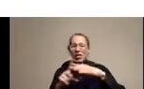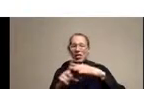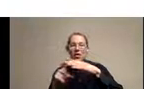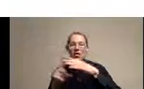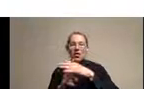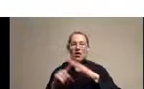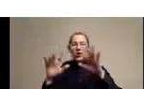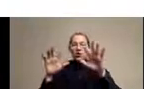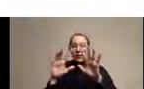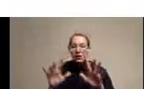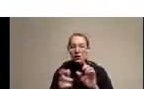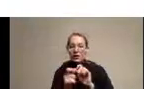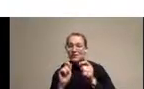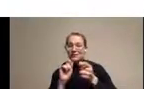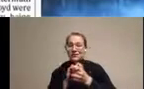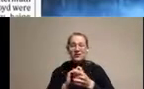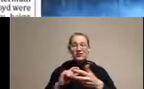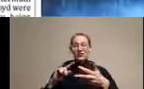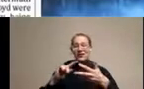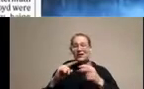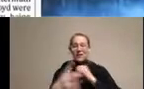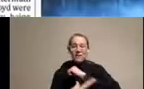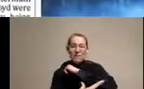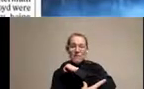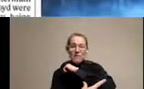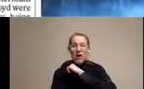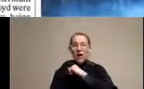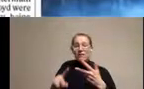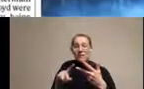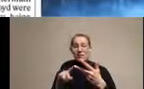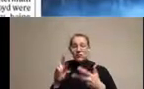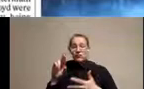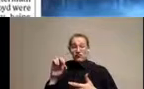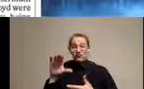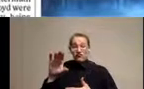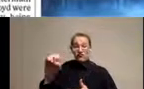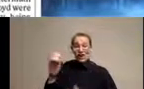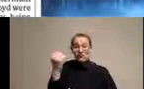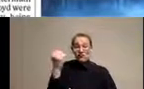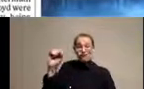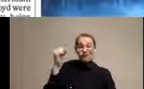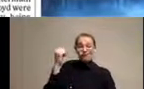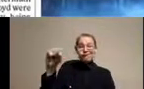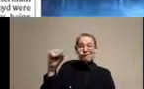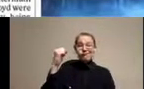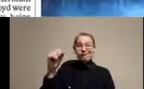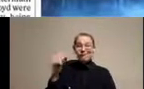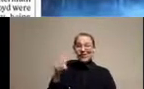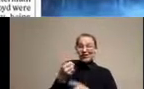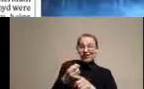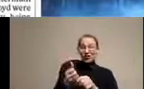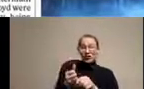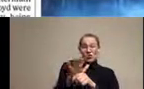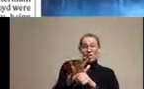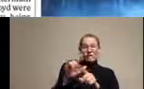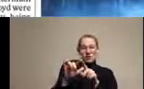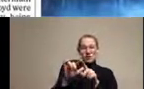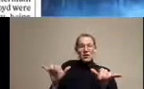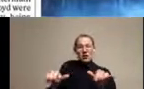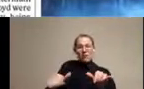And it's then no wonder that that coincided with COVID to create the largest civil unrest the country's ever seen. This legitimate